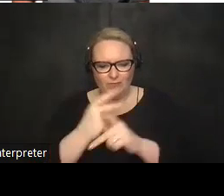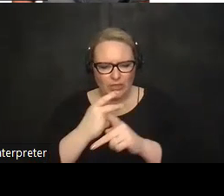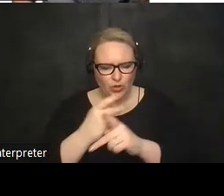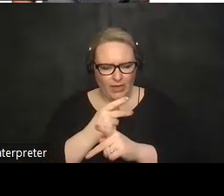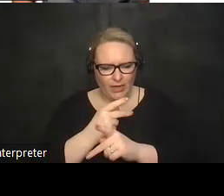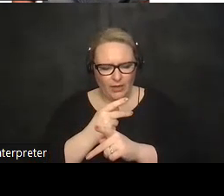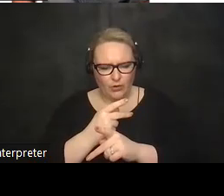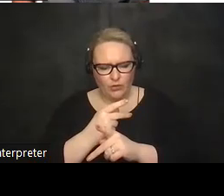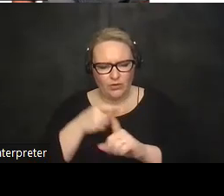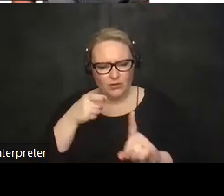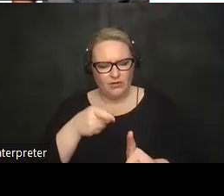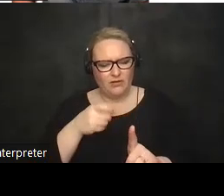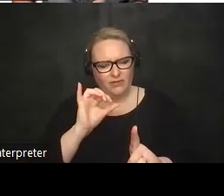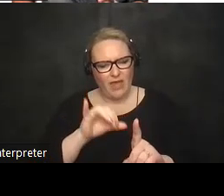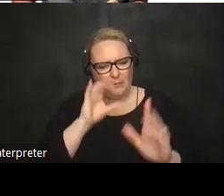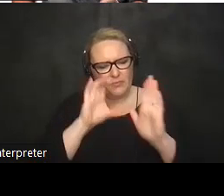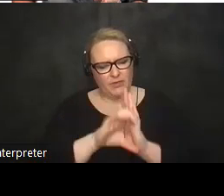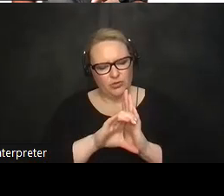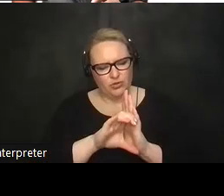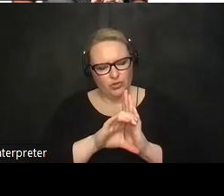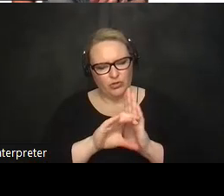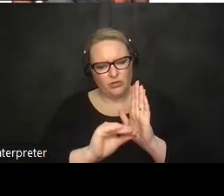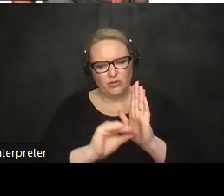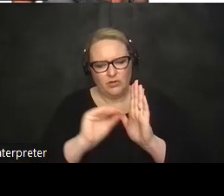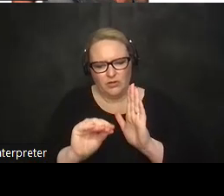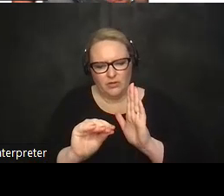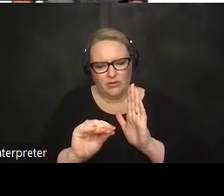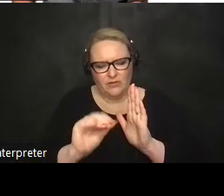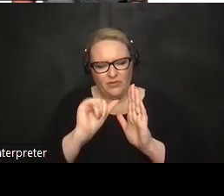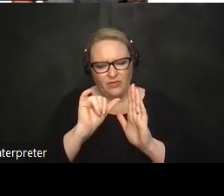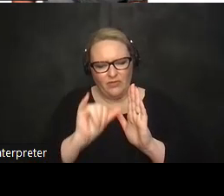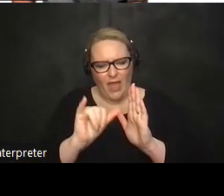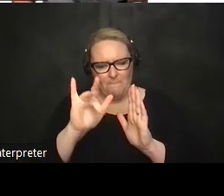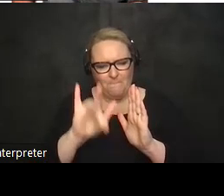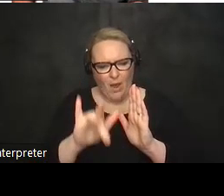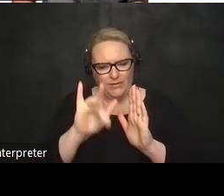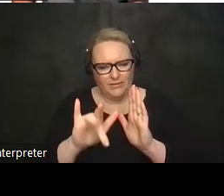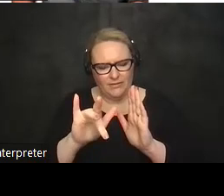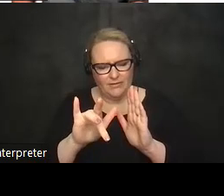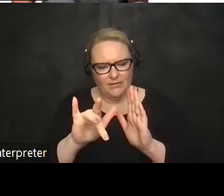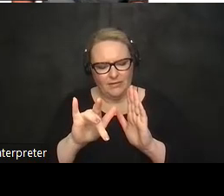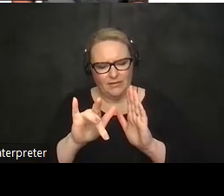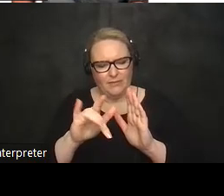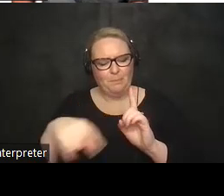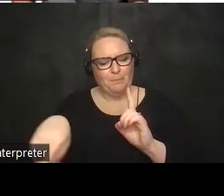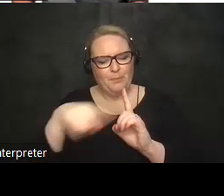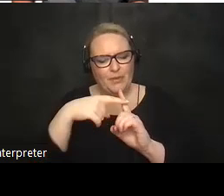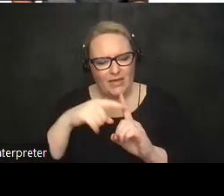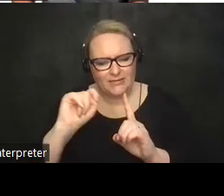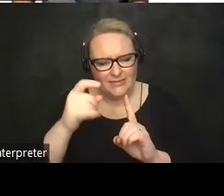the pictures and put them on the buttons and share space with the text